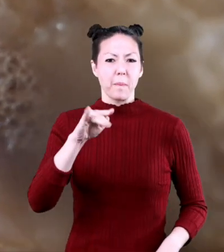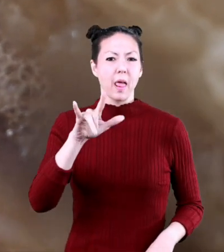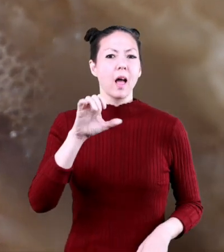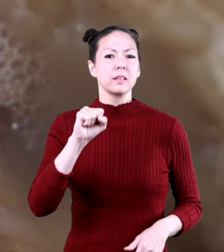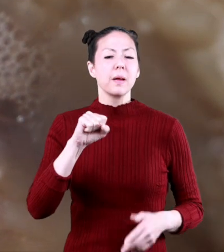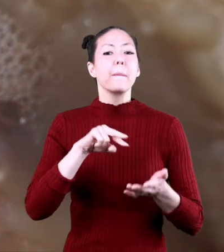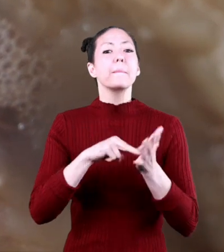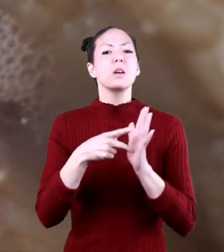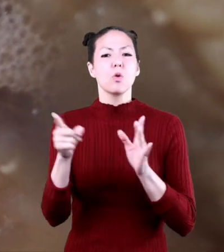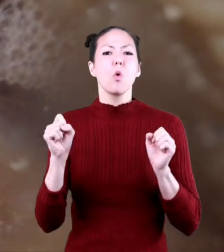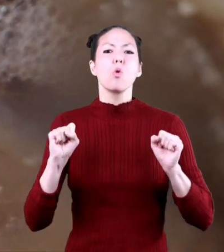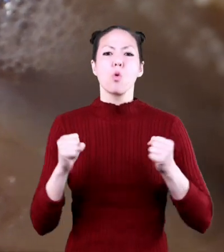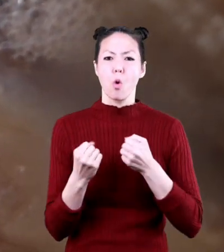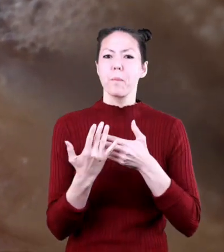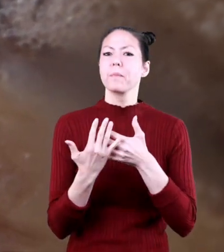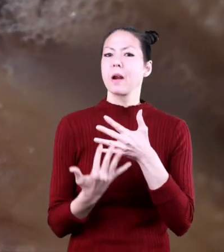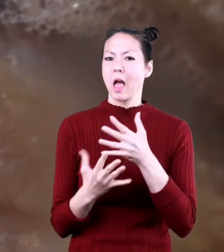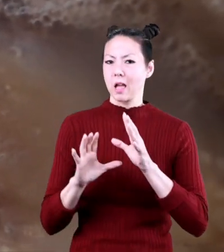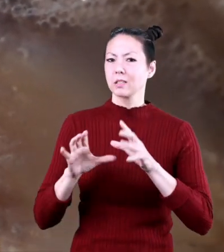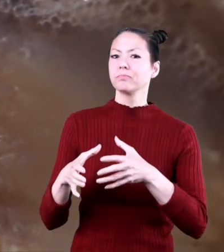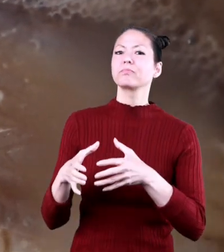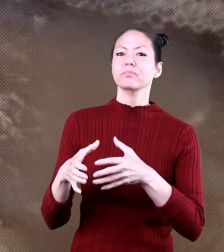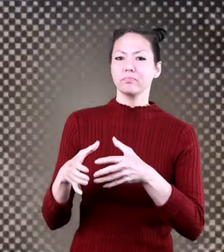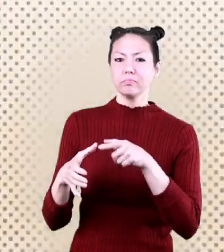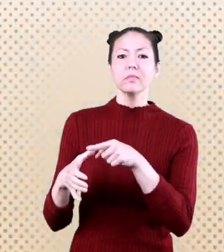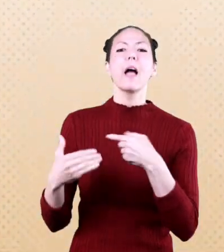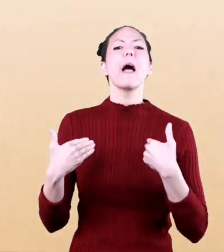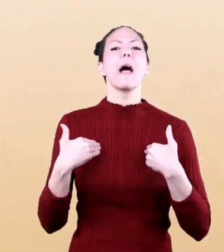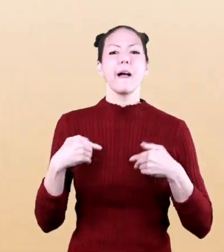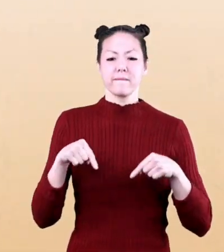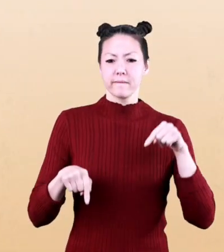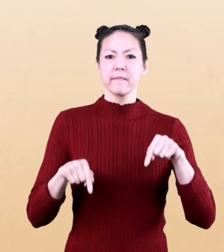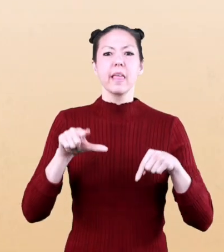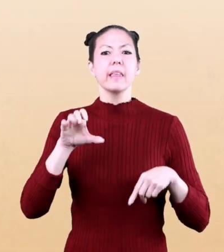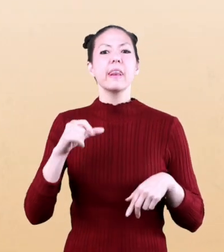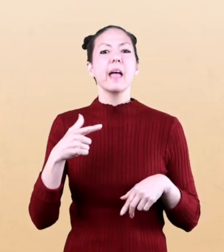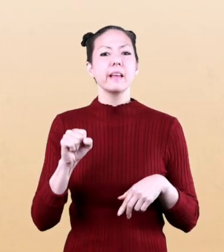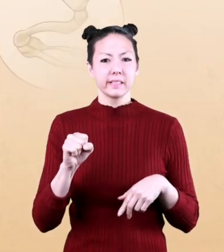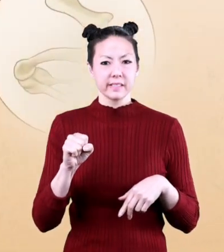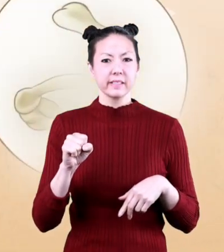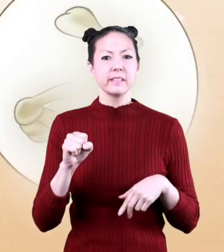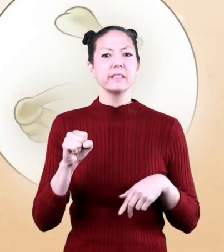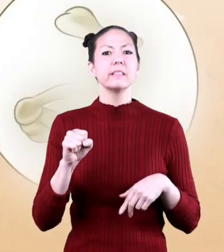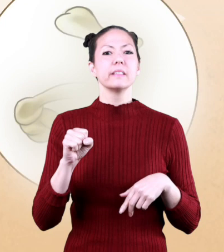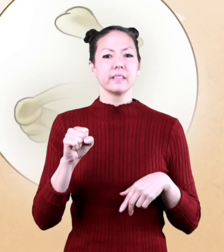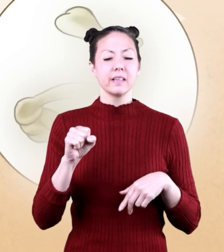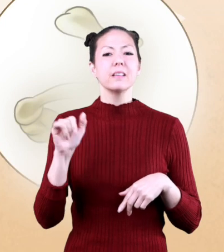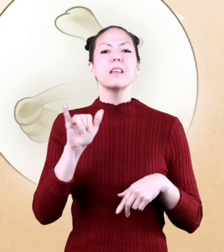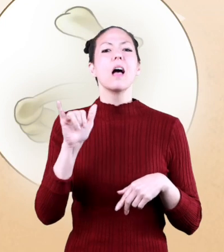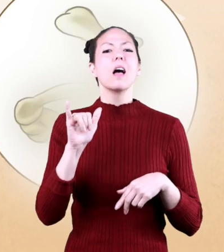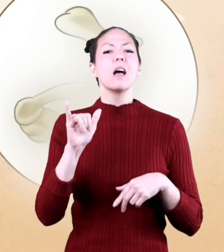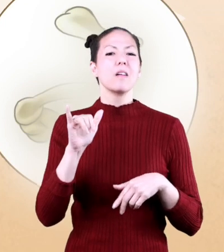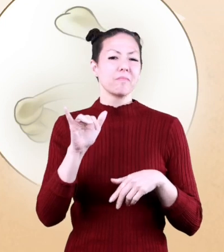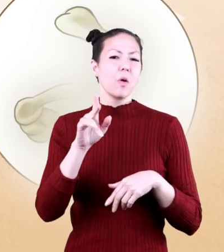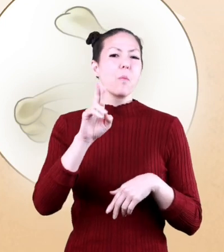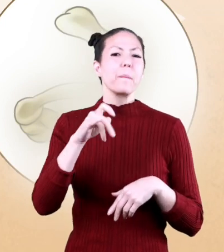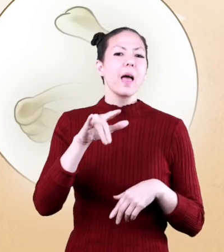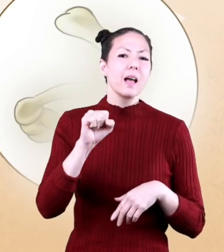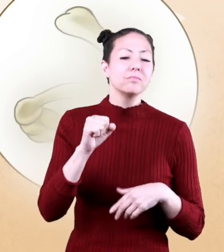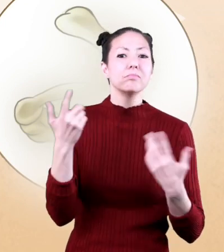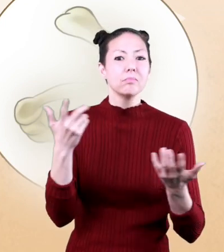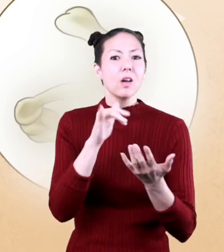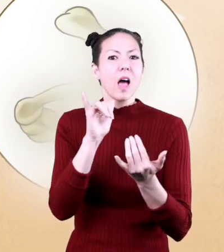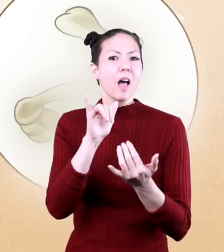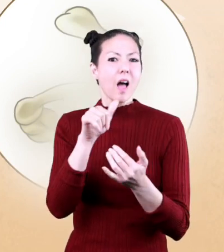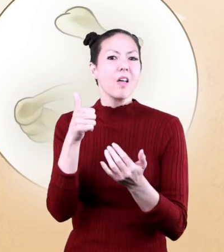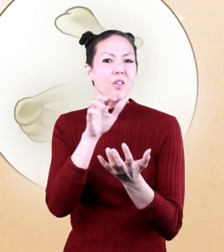were reptiles meaning that they were cold-blooded we also know that their legs were straight instead of bent like other